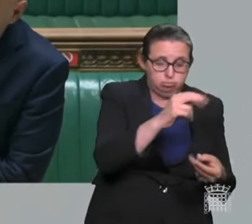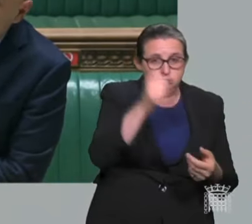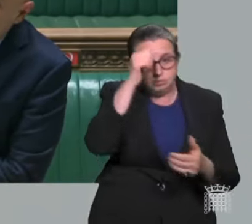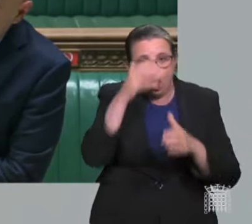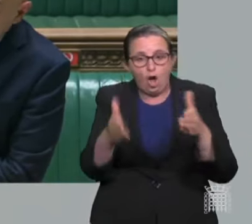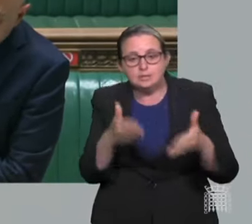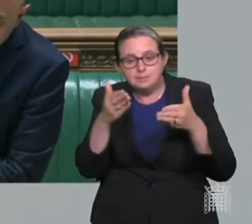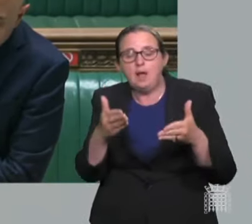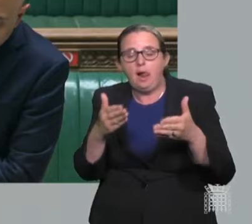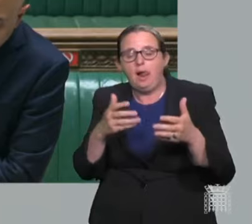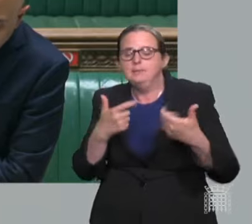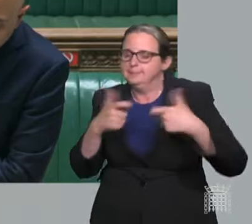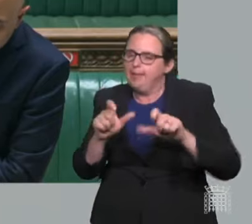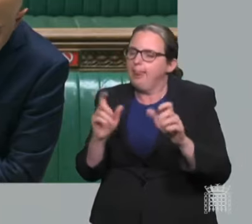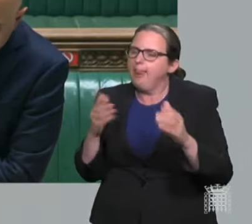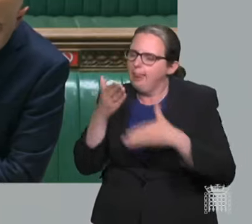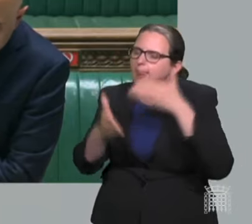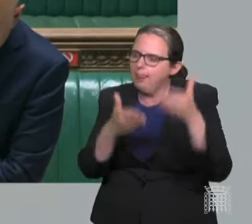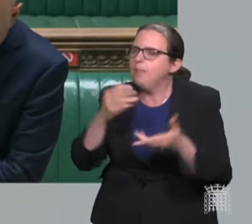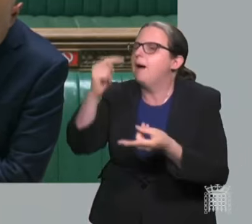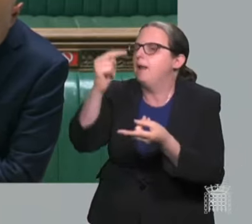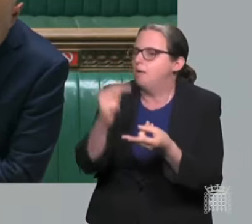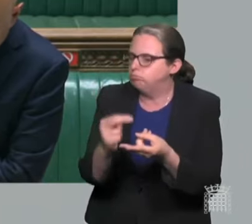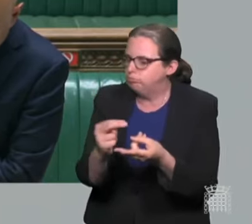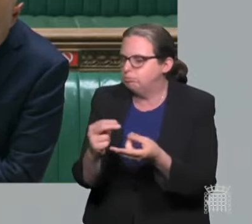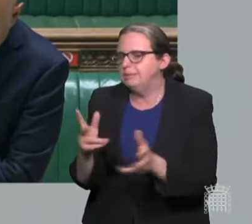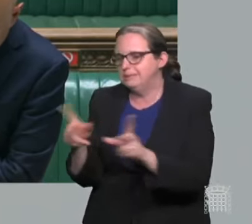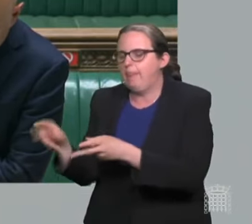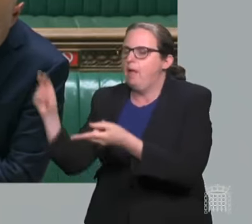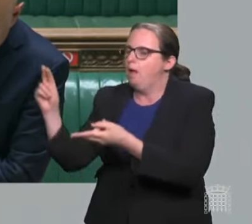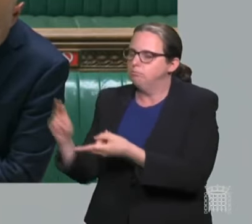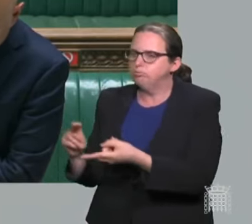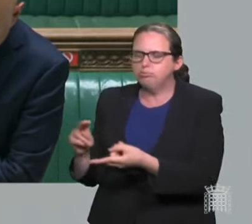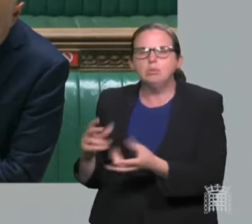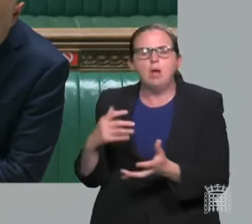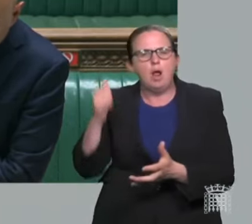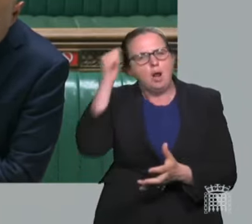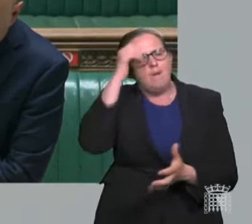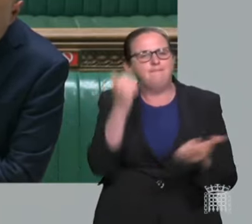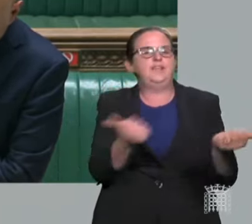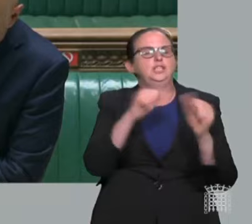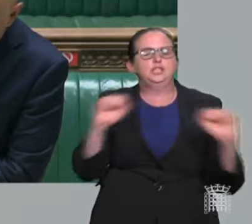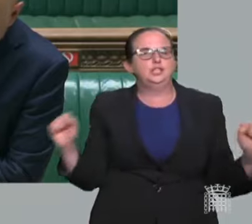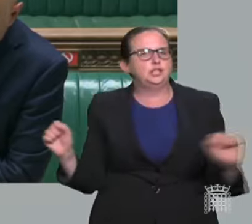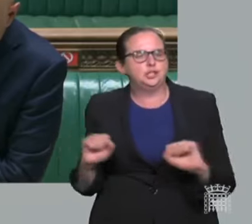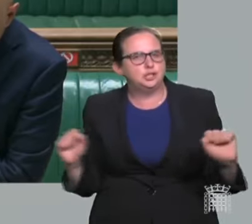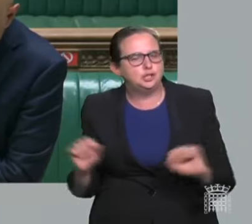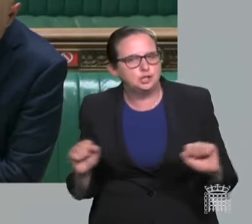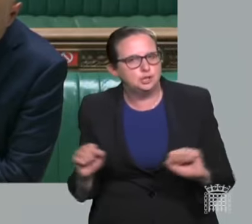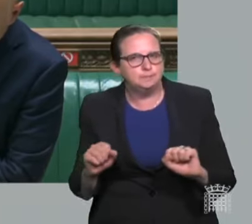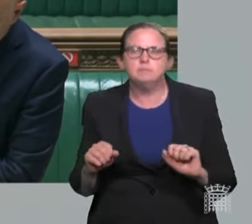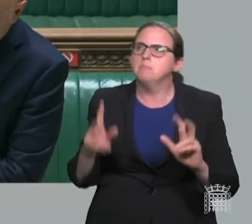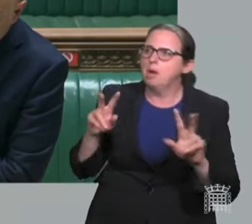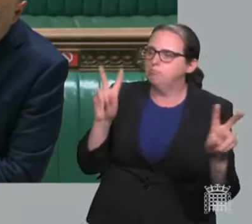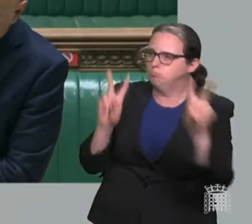been completely broken. What I've said, and this is the fact based on the evidence that we are